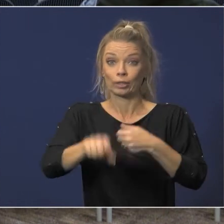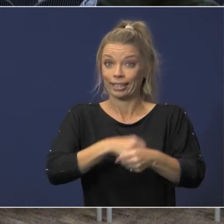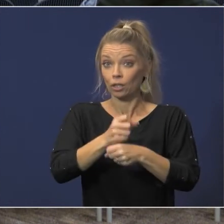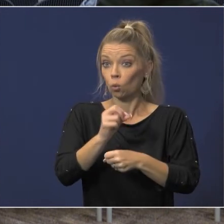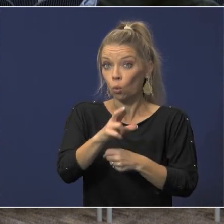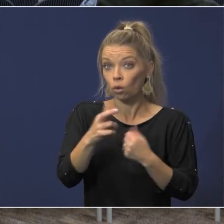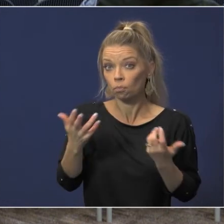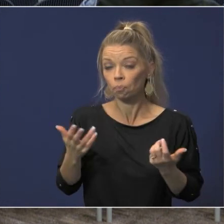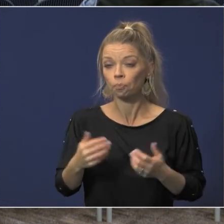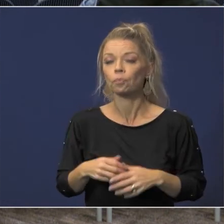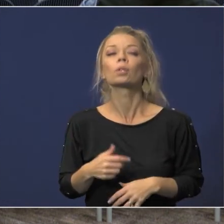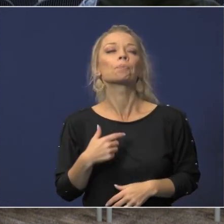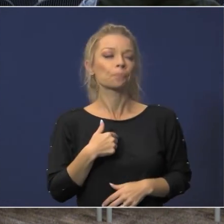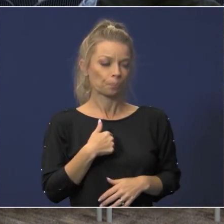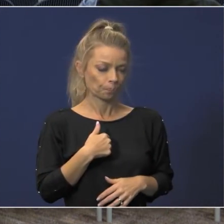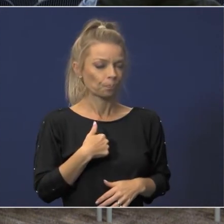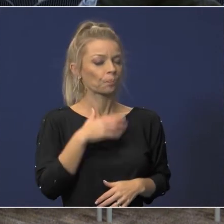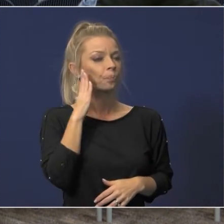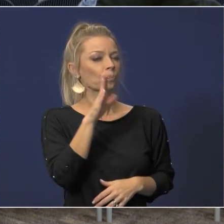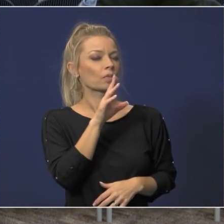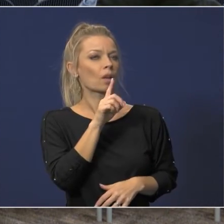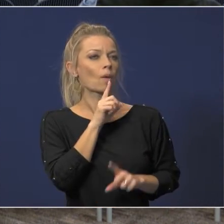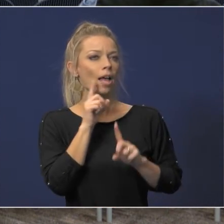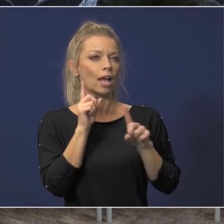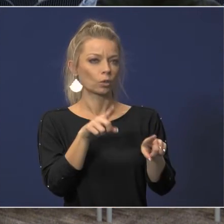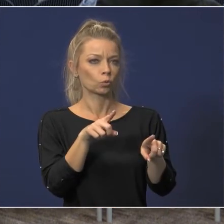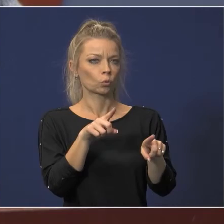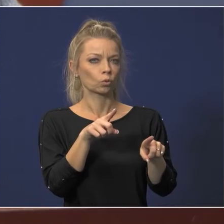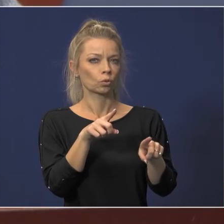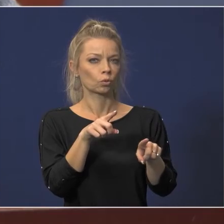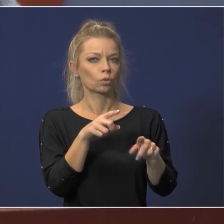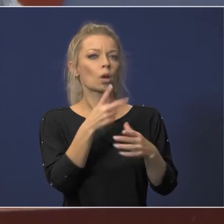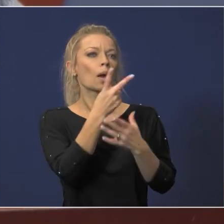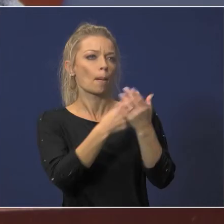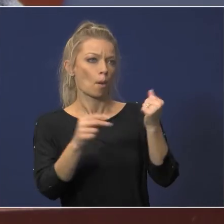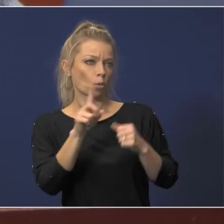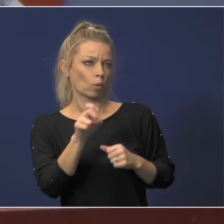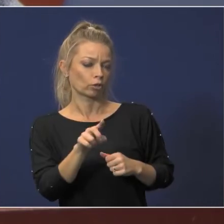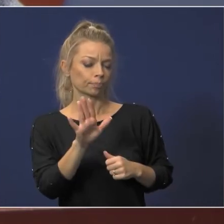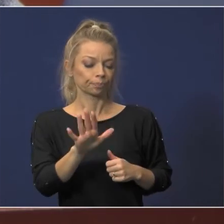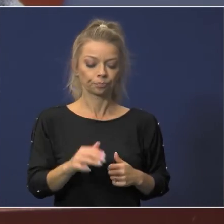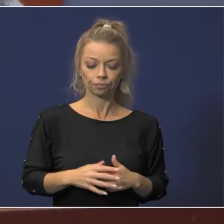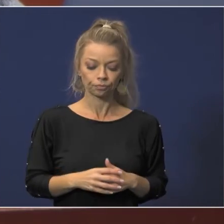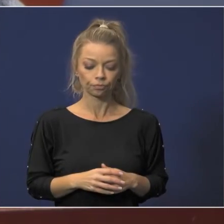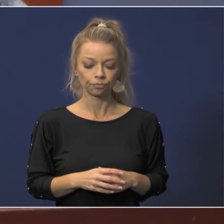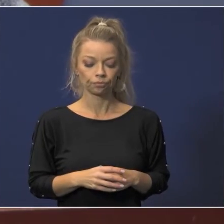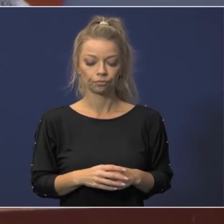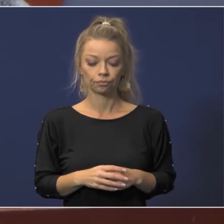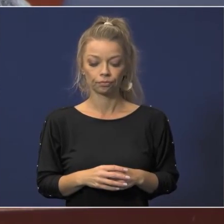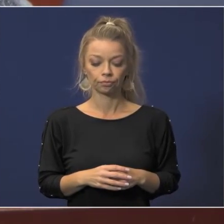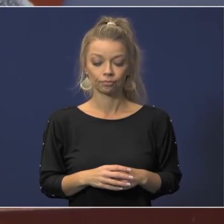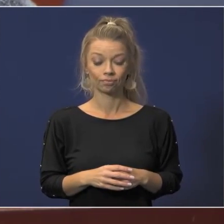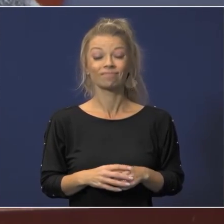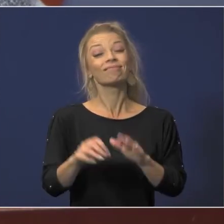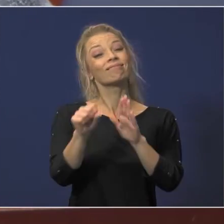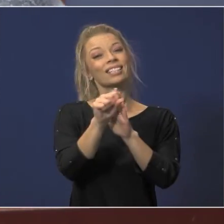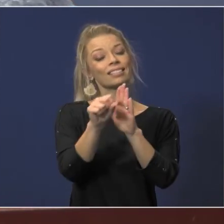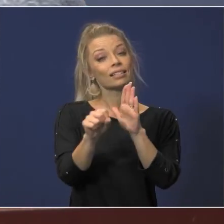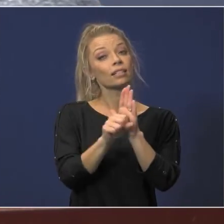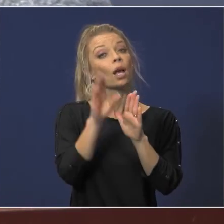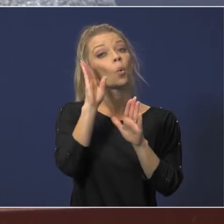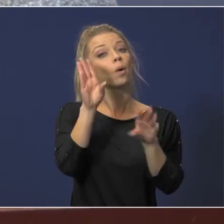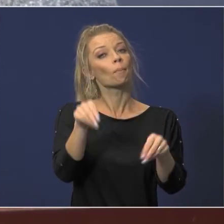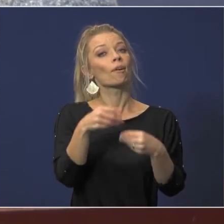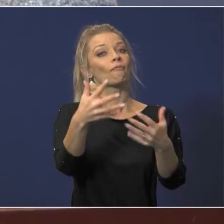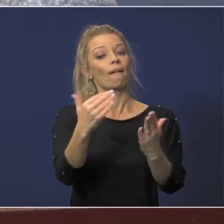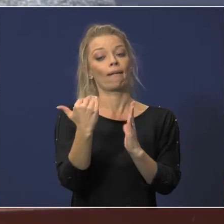i'll answer um so i'll answer both questions so we the the state is actually going to provide